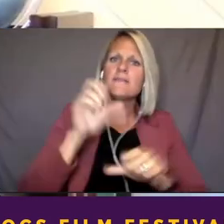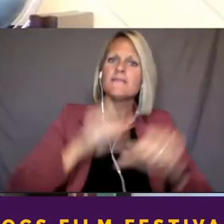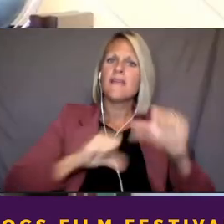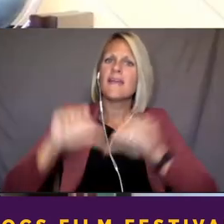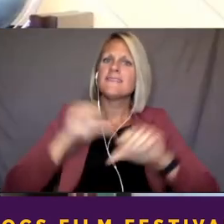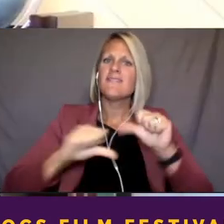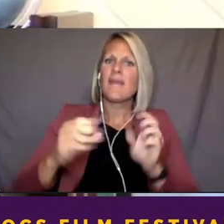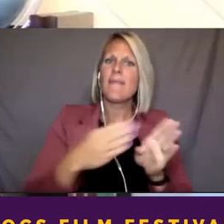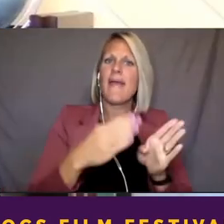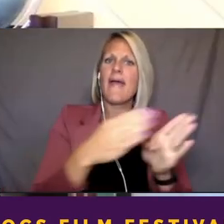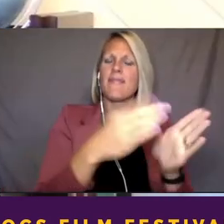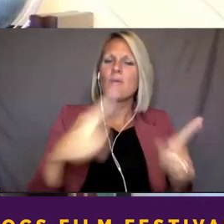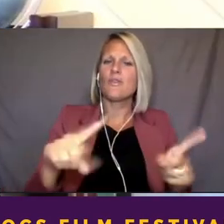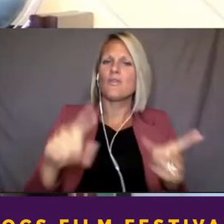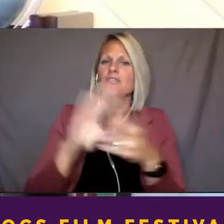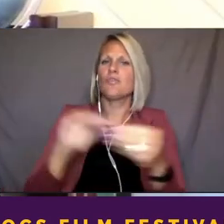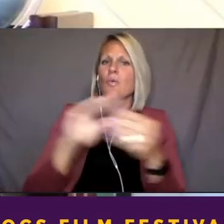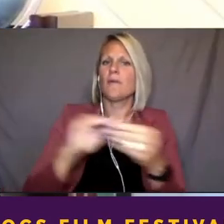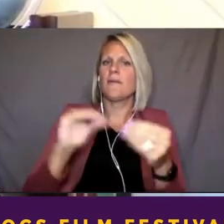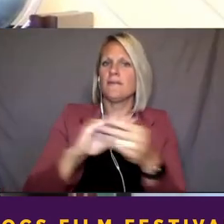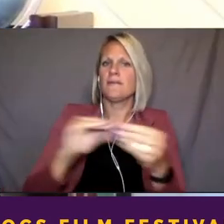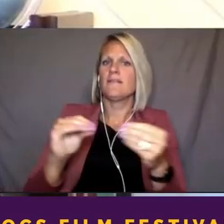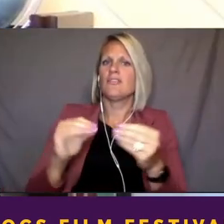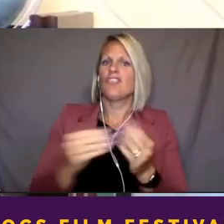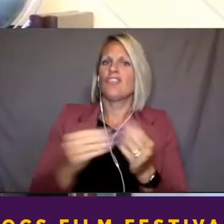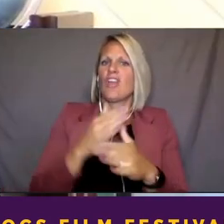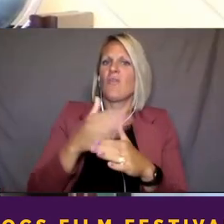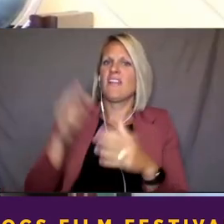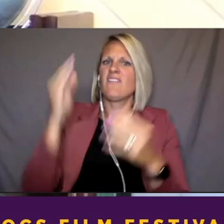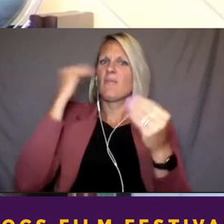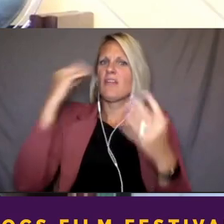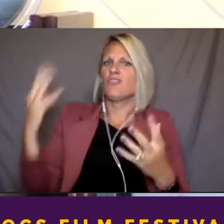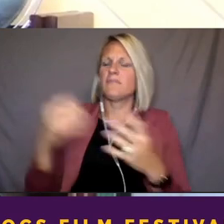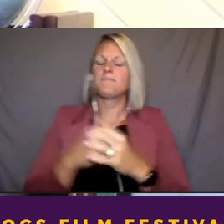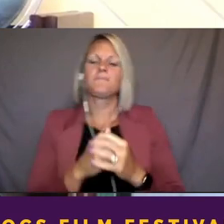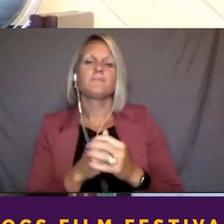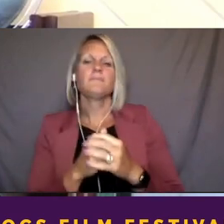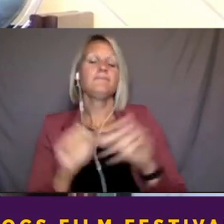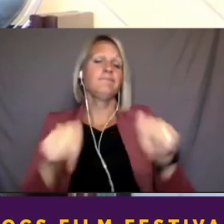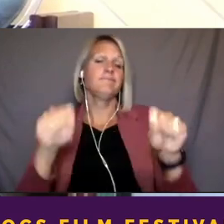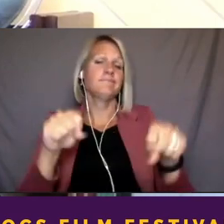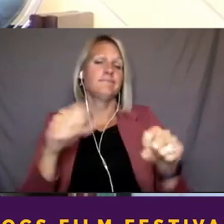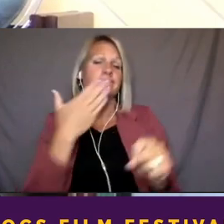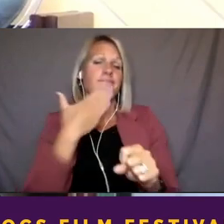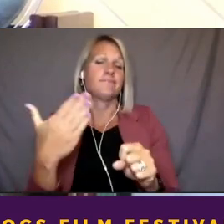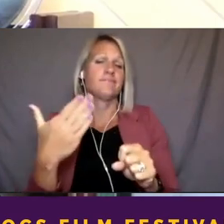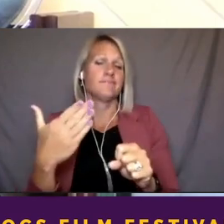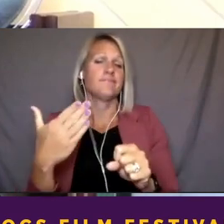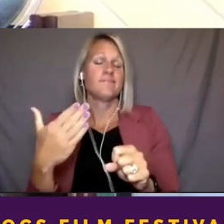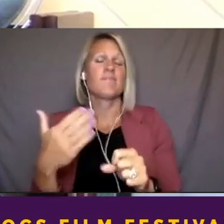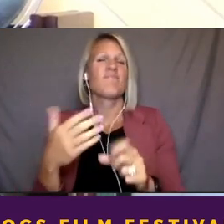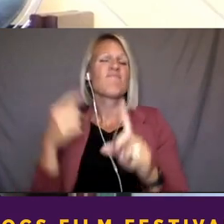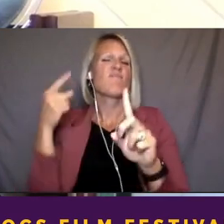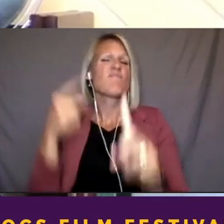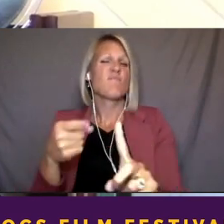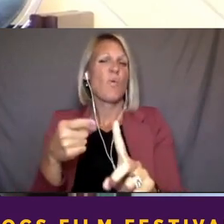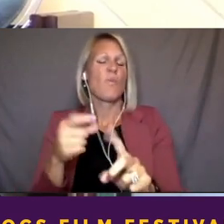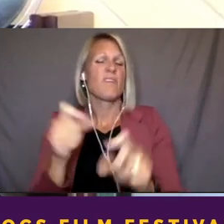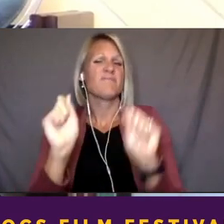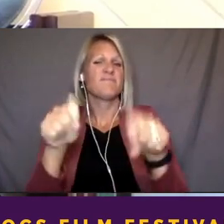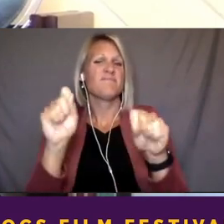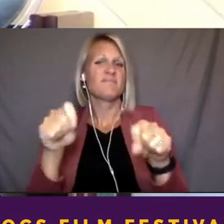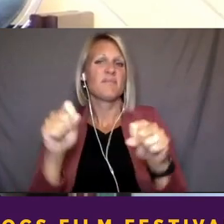And I think it's one that we were very conscious of ensuring that we did right and in a transparent way,